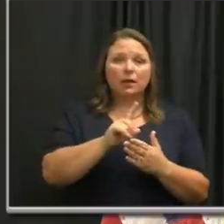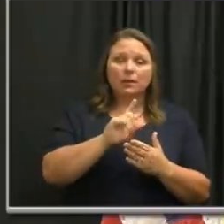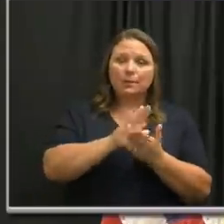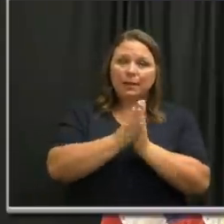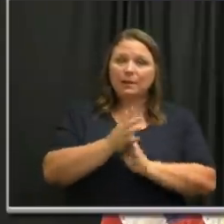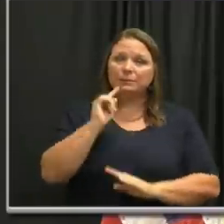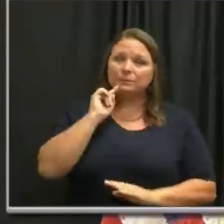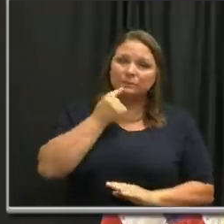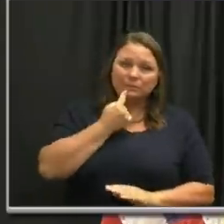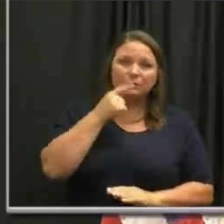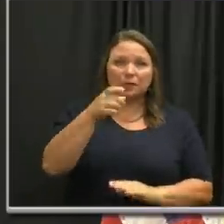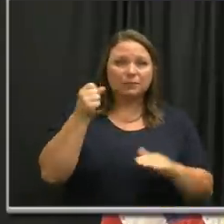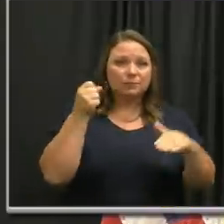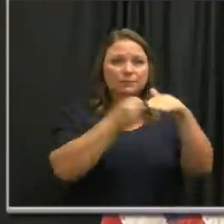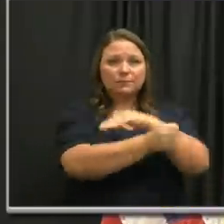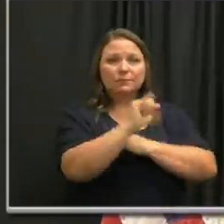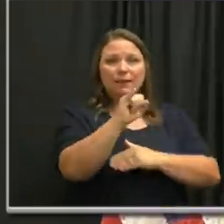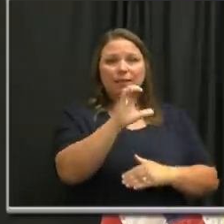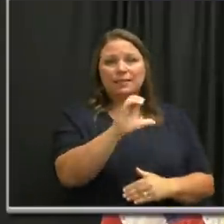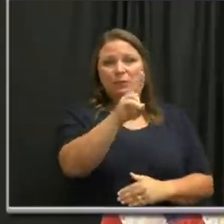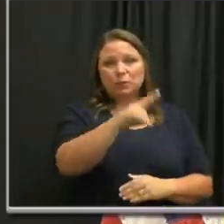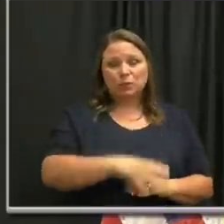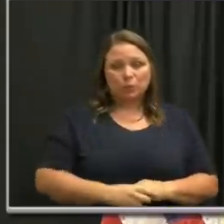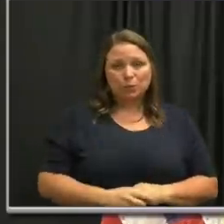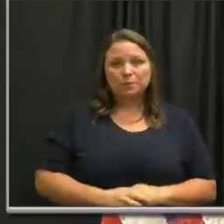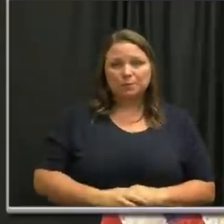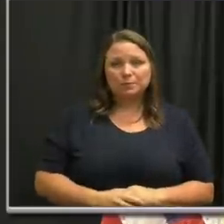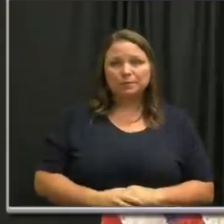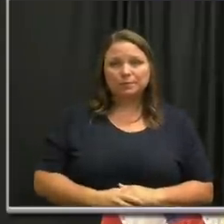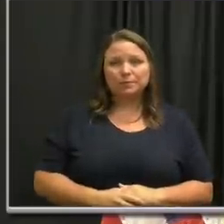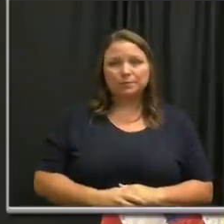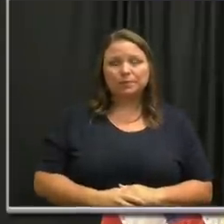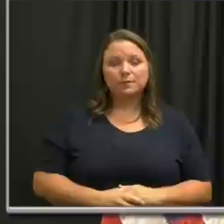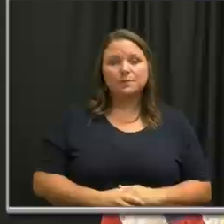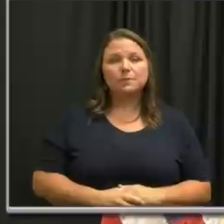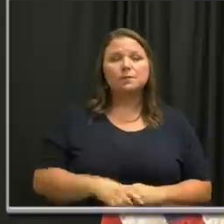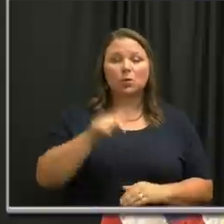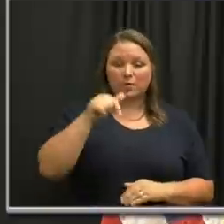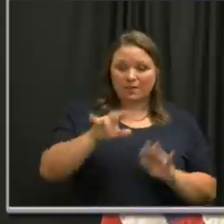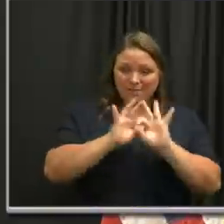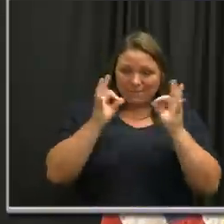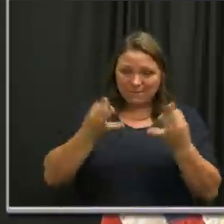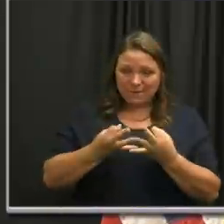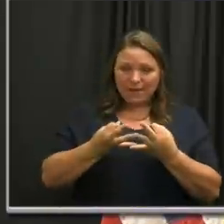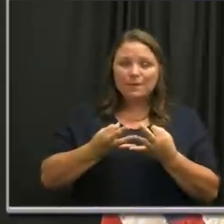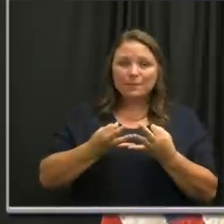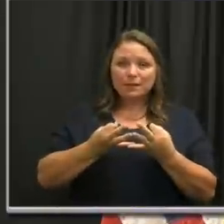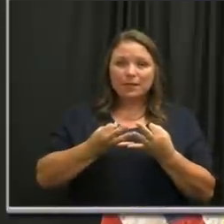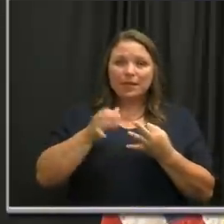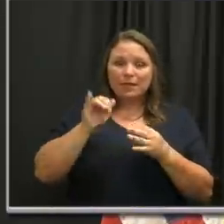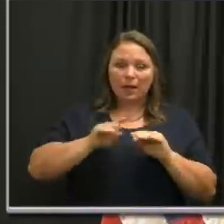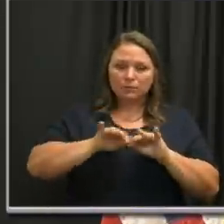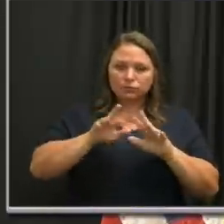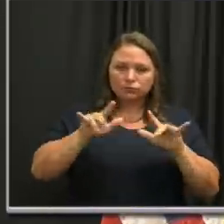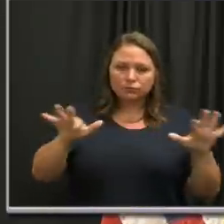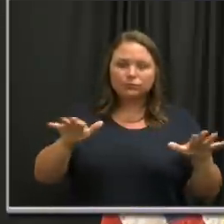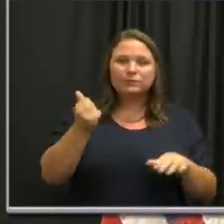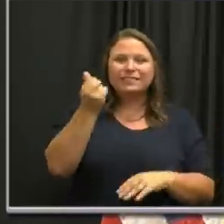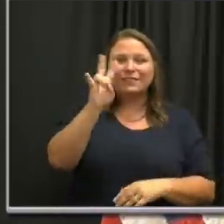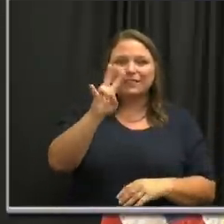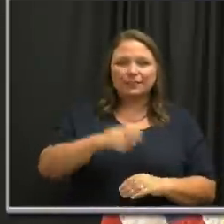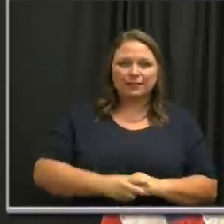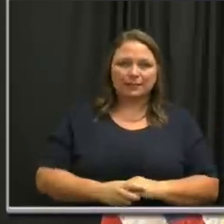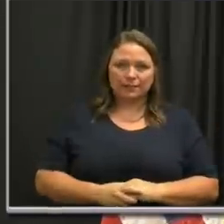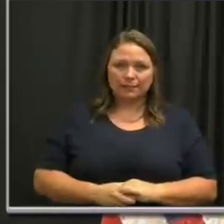severe that they had to be treated in ICUs. So in the instance of this family, the basic reproductive number was 17.